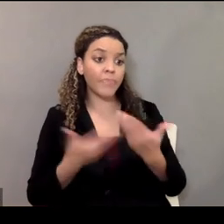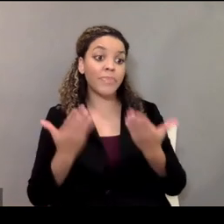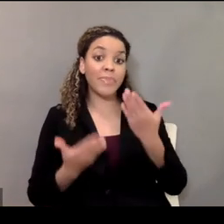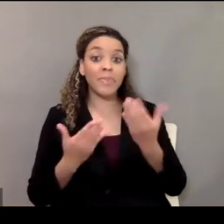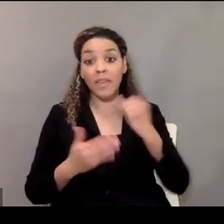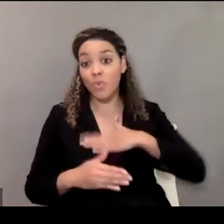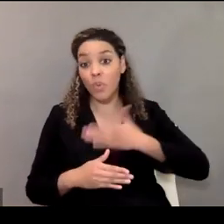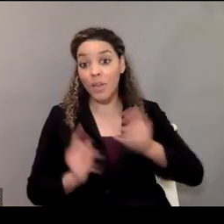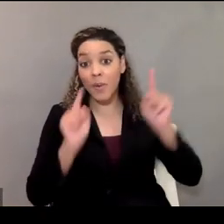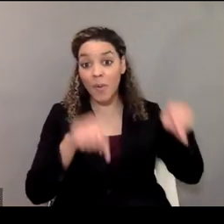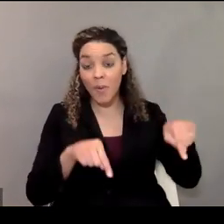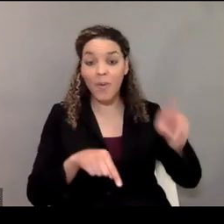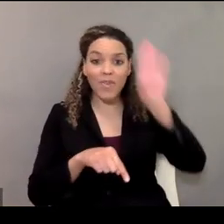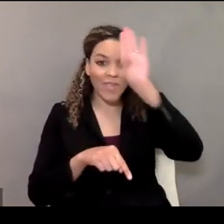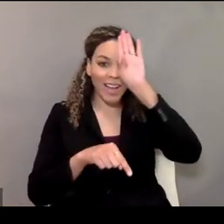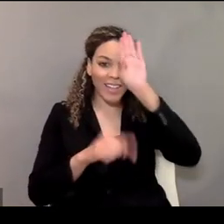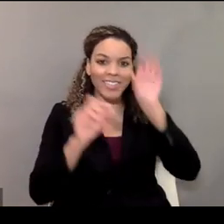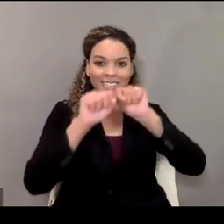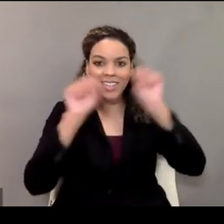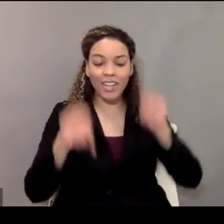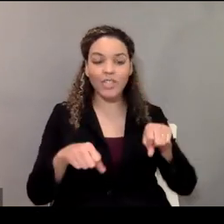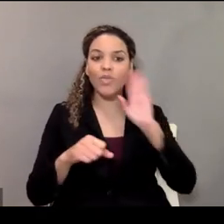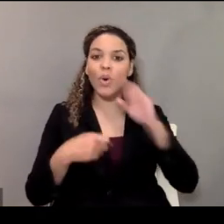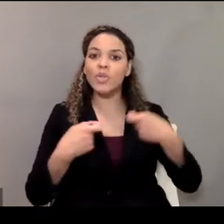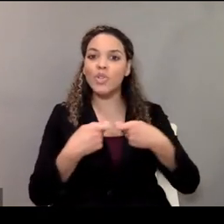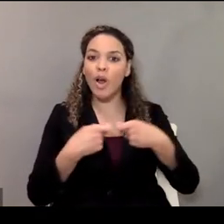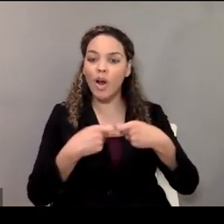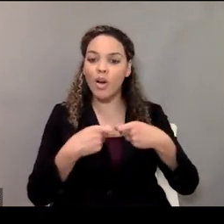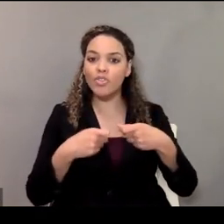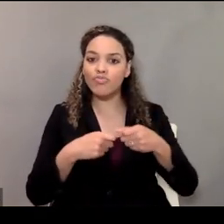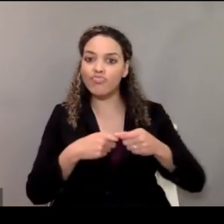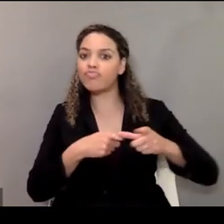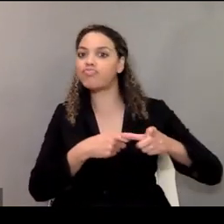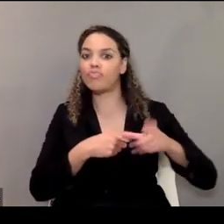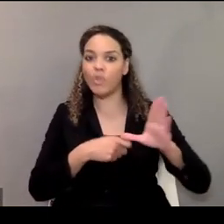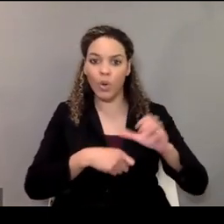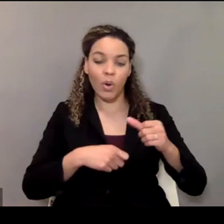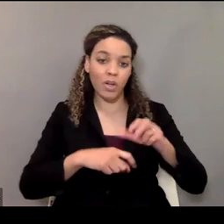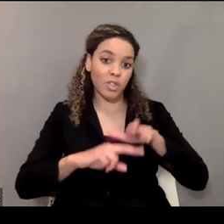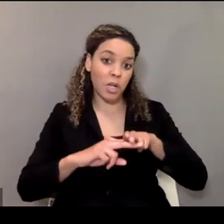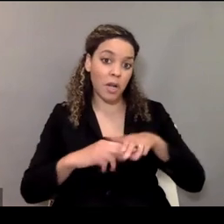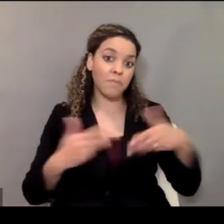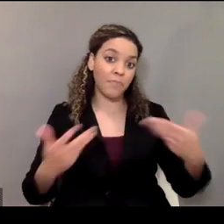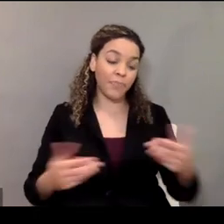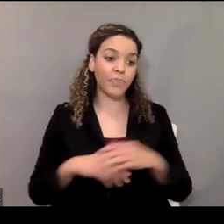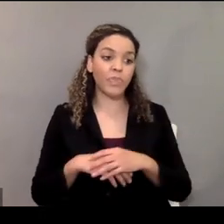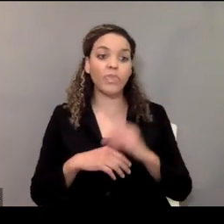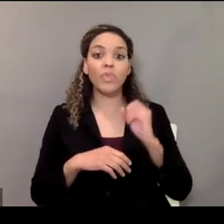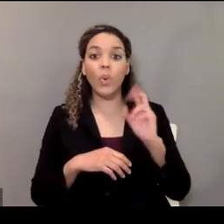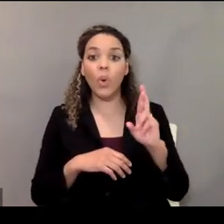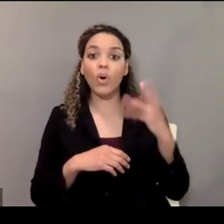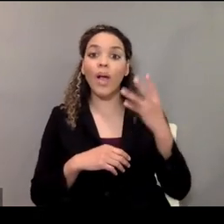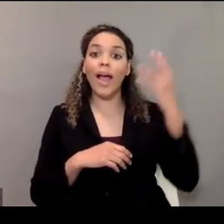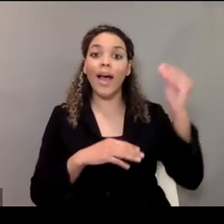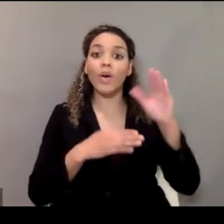to go down to the fire station to charge your chair, or in terms of going out in the